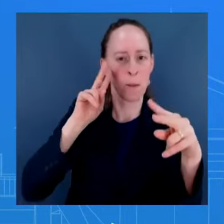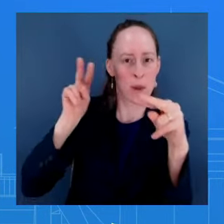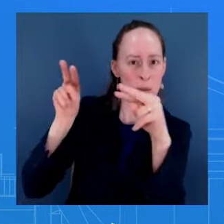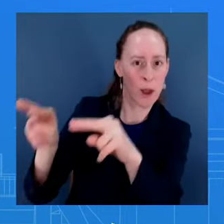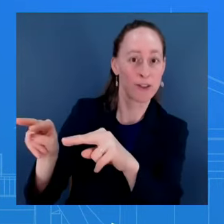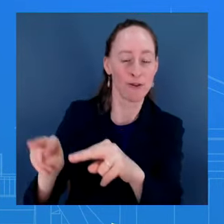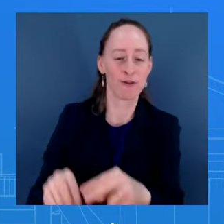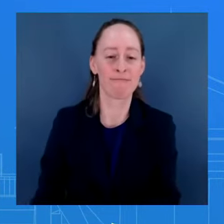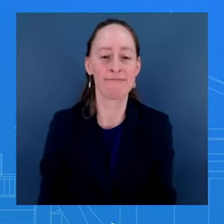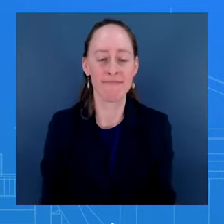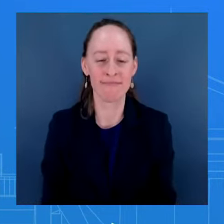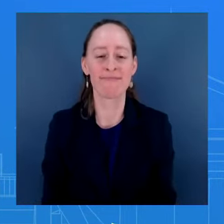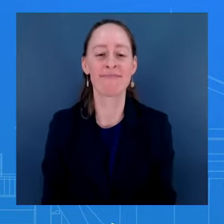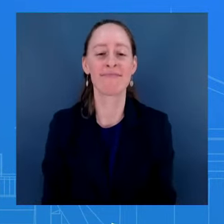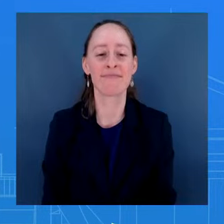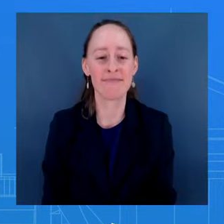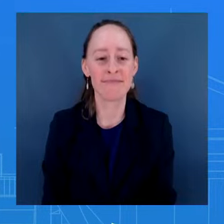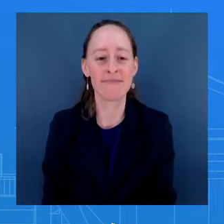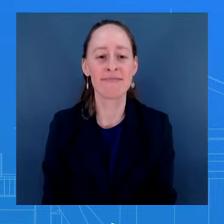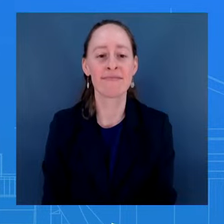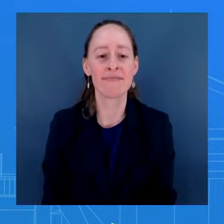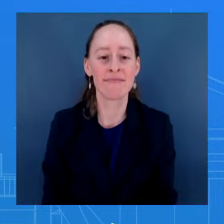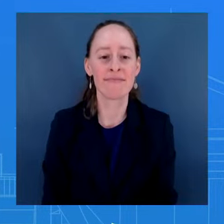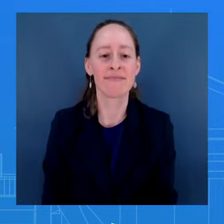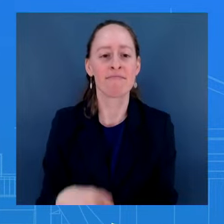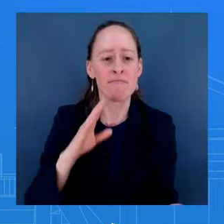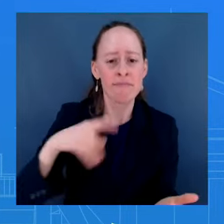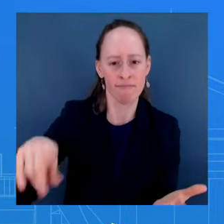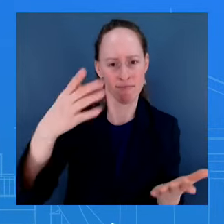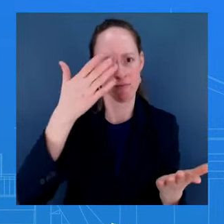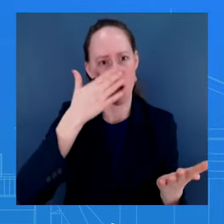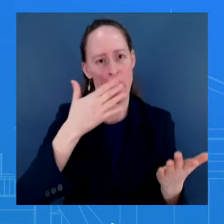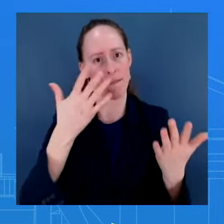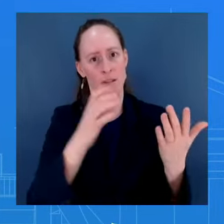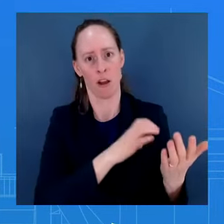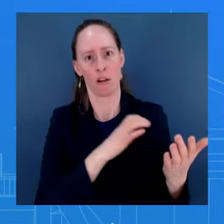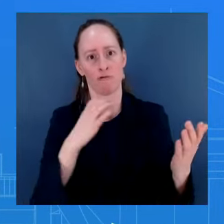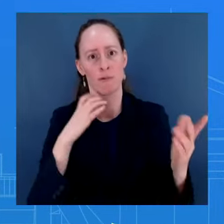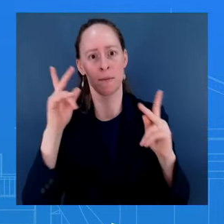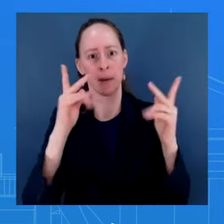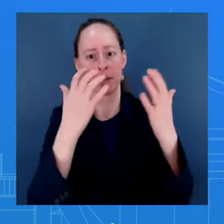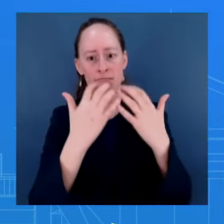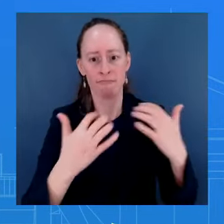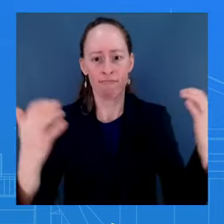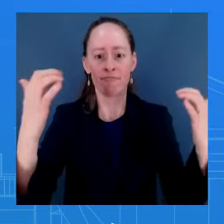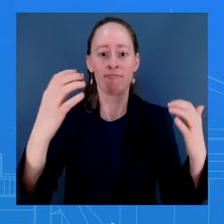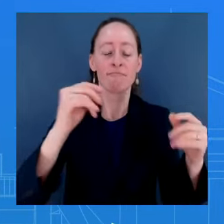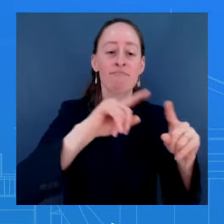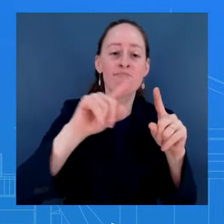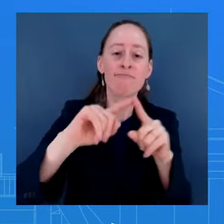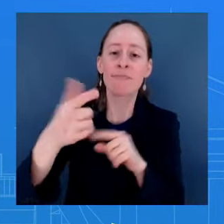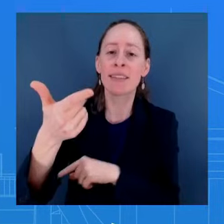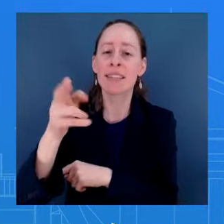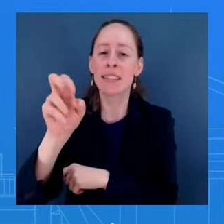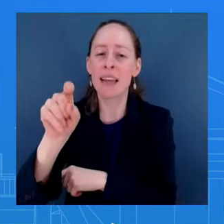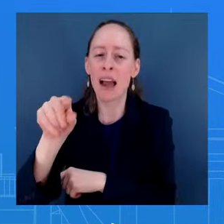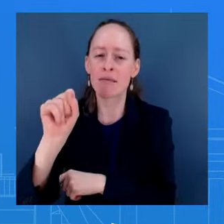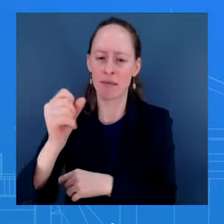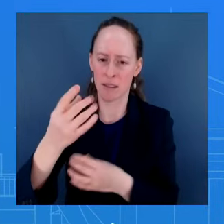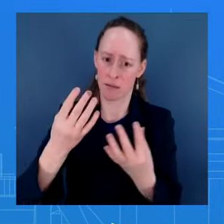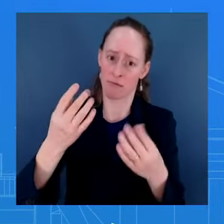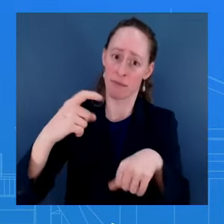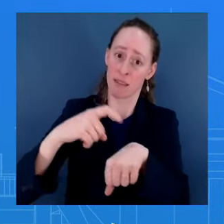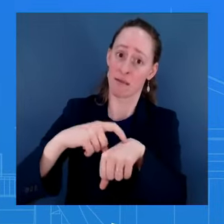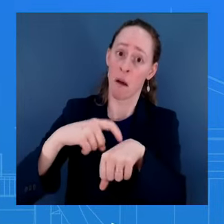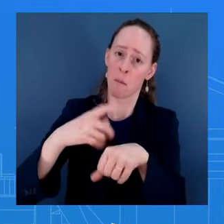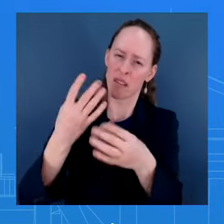of, obviously, Congress and guests of Congress, guests of the President. And it's going to be an incredibly important moment. And the President takes that very,